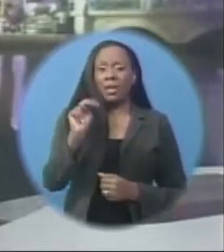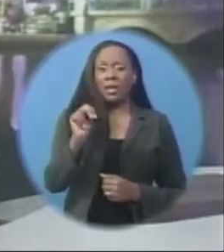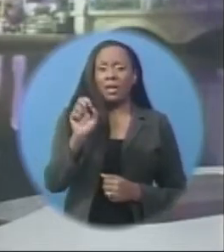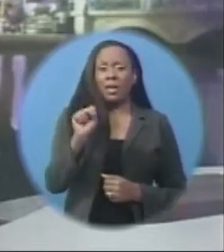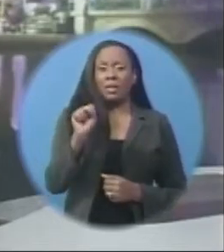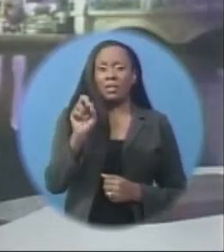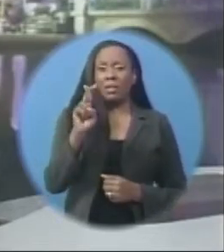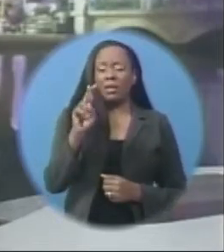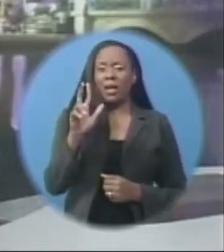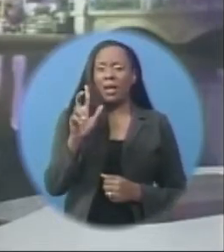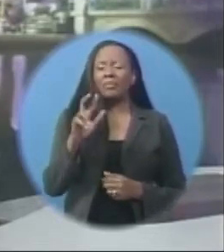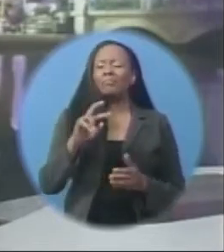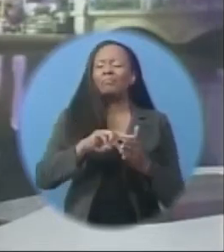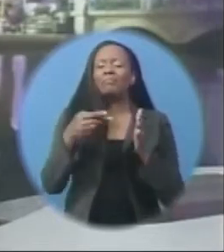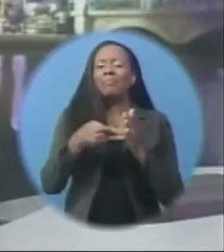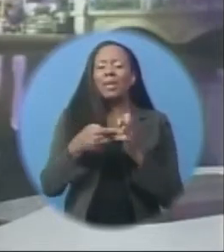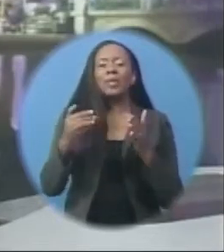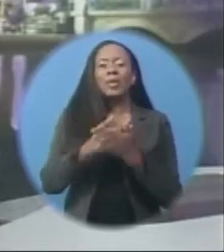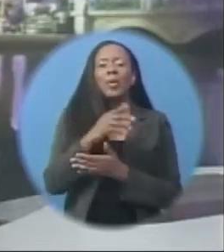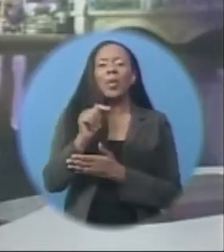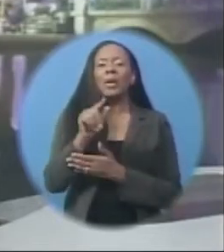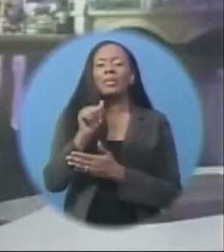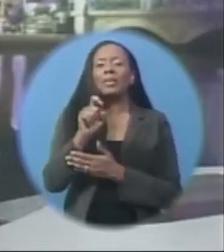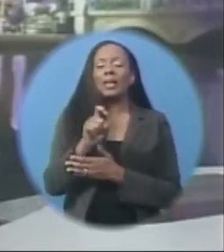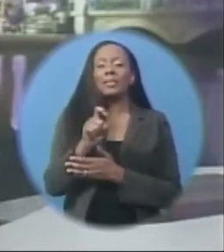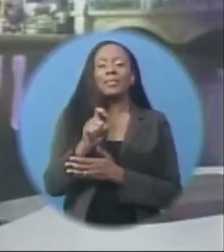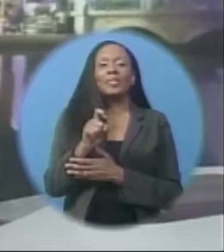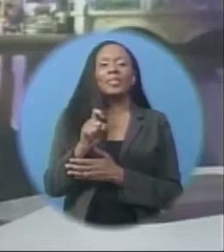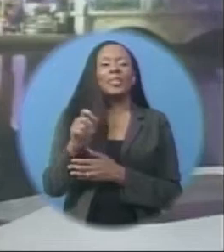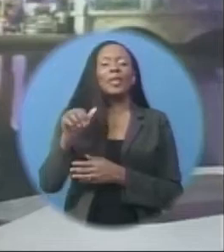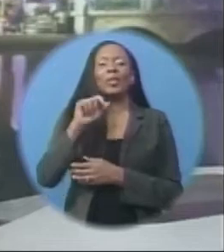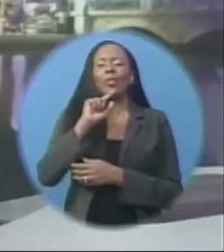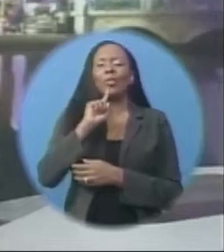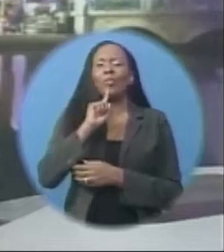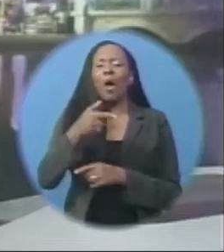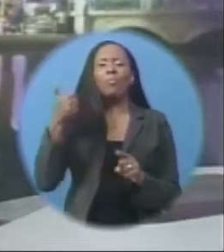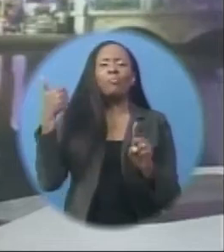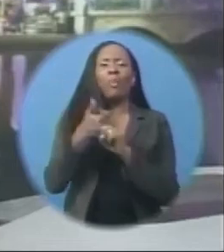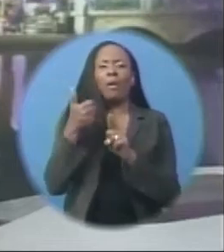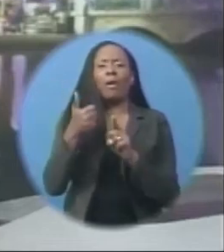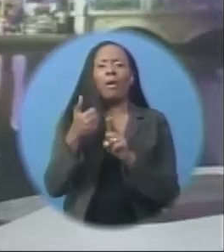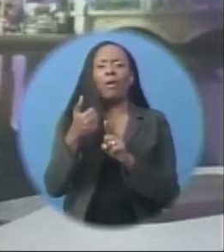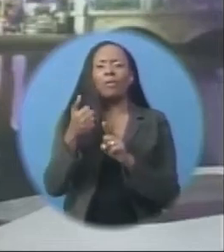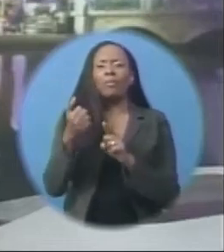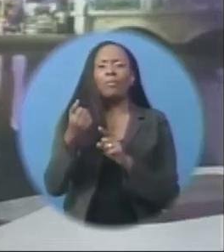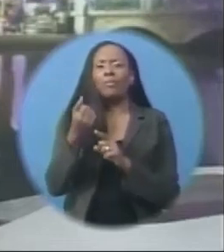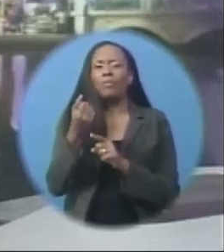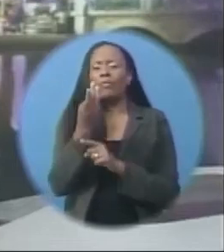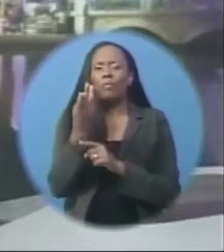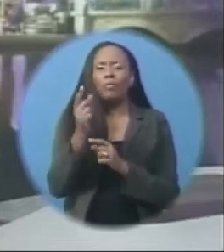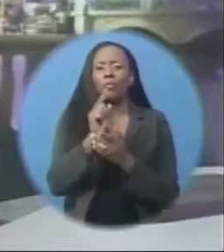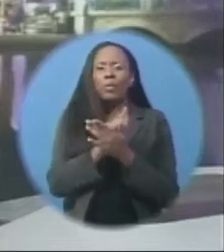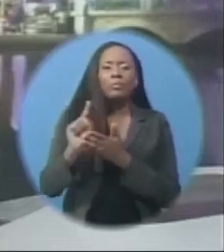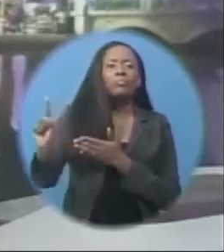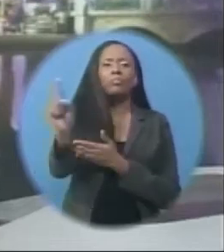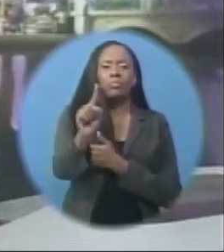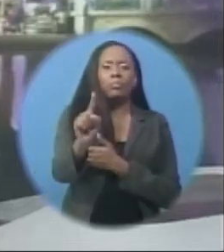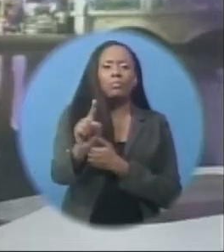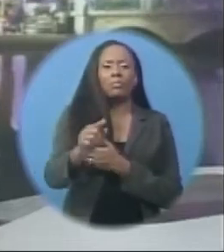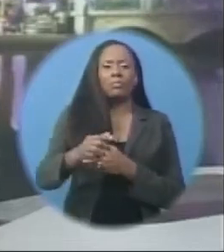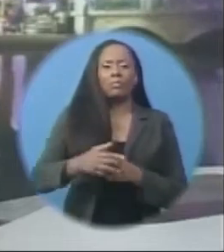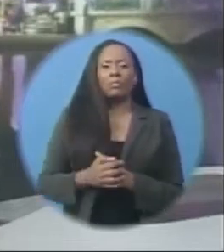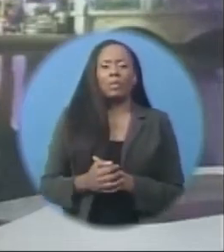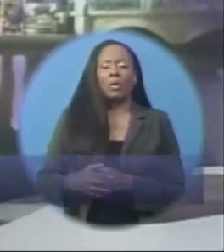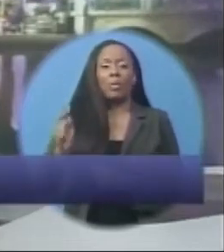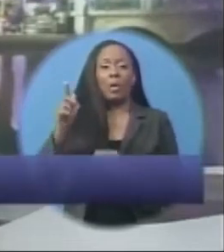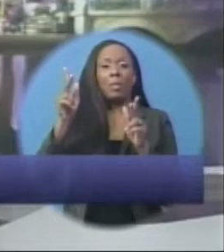full effects of the National Social Responsibility Levy will be felt by consumers in a few weeks. This is according to the head of one of the leading distributors on